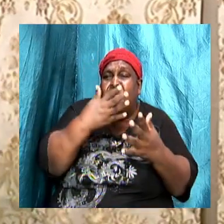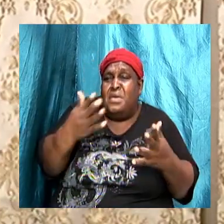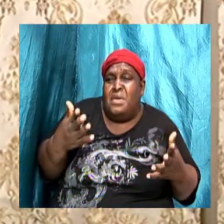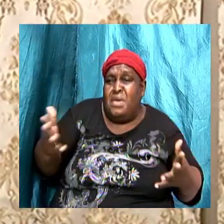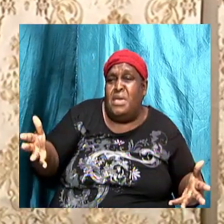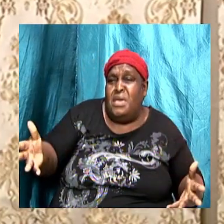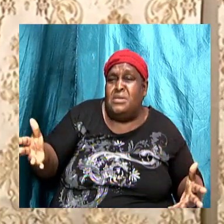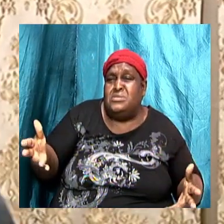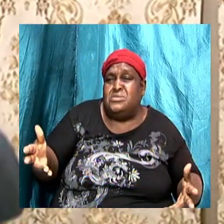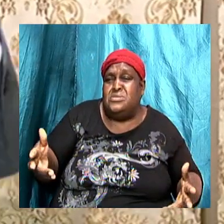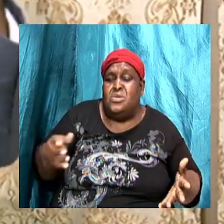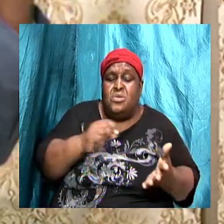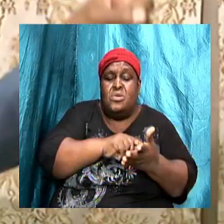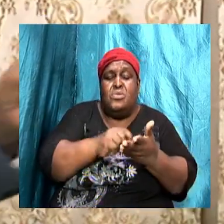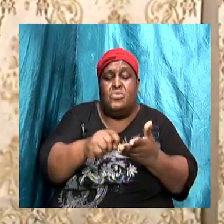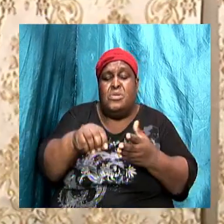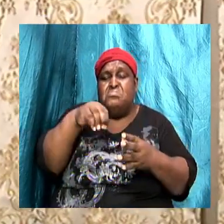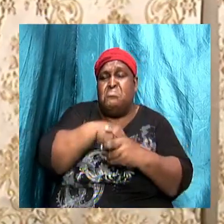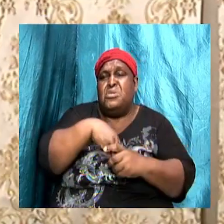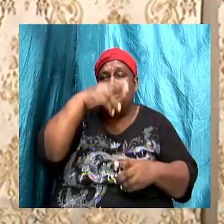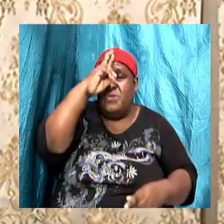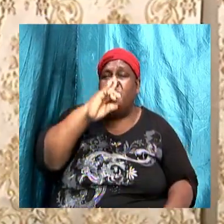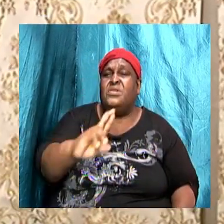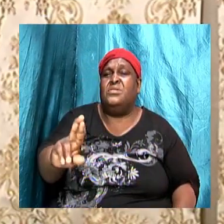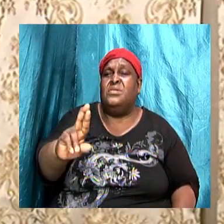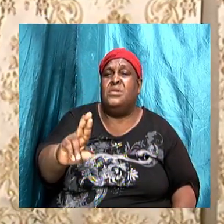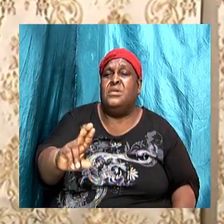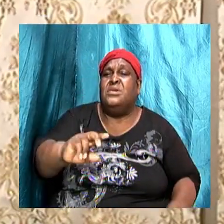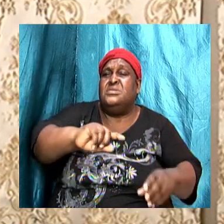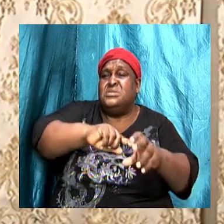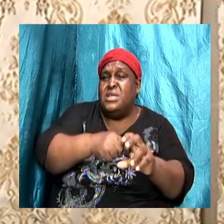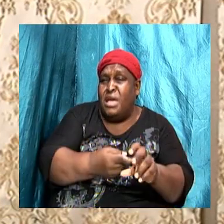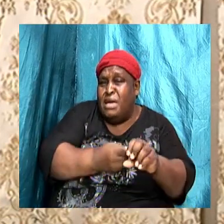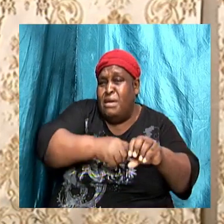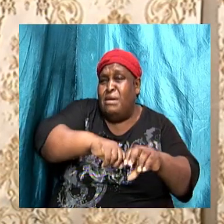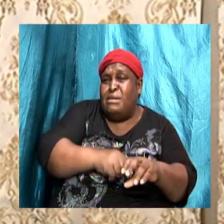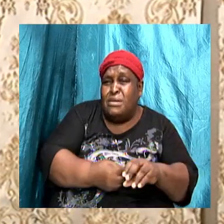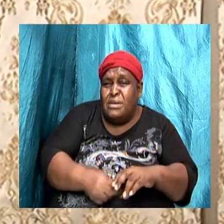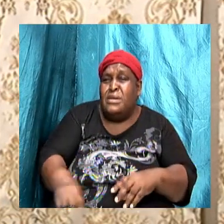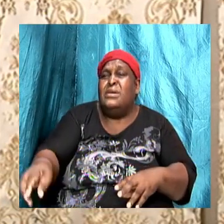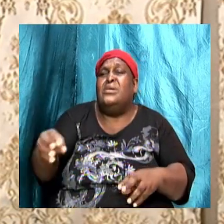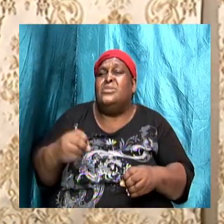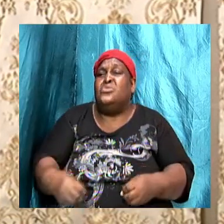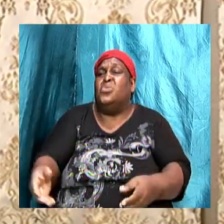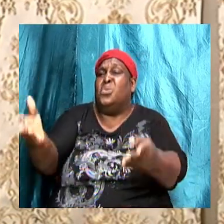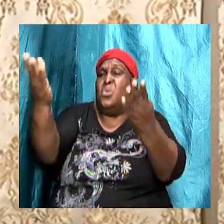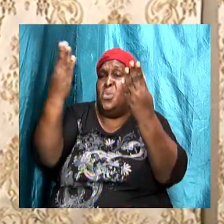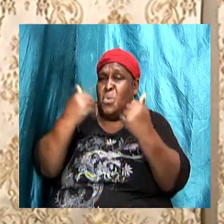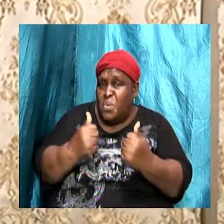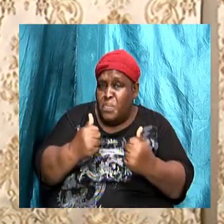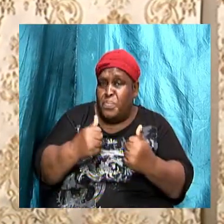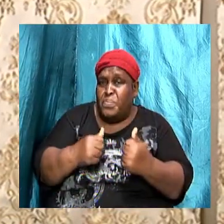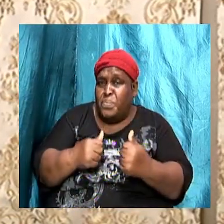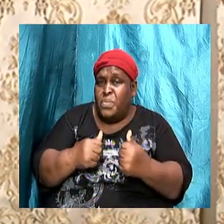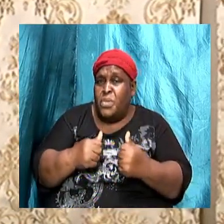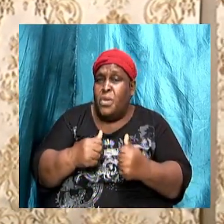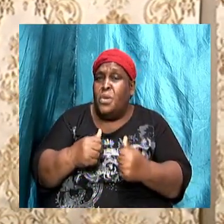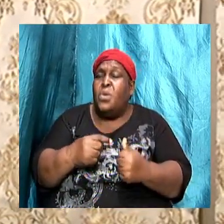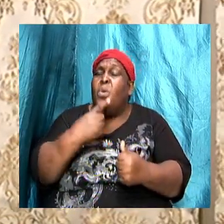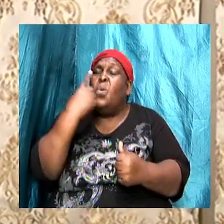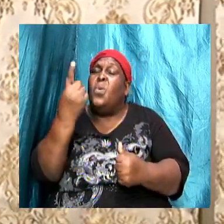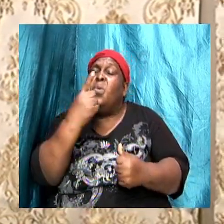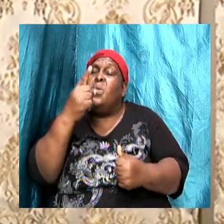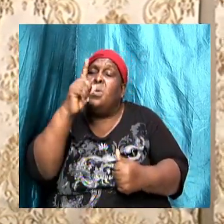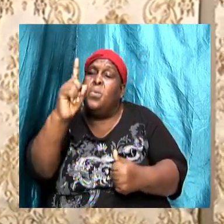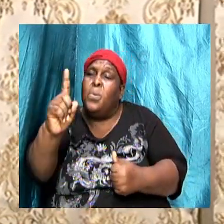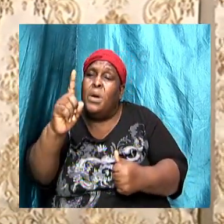written in Revelation that we already spoke about start to flow out even more, there's only one place,